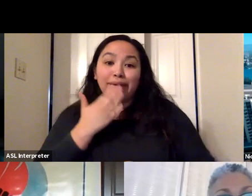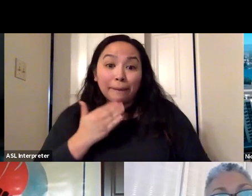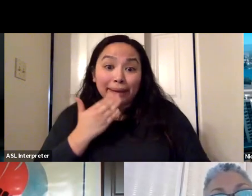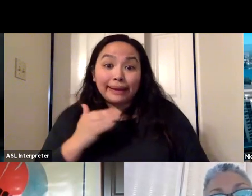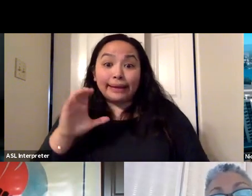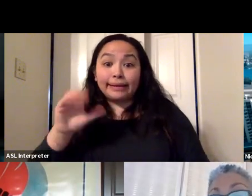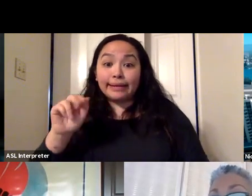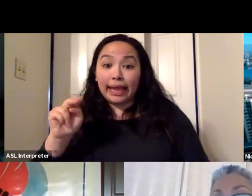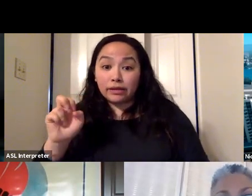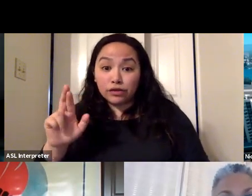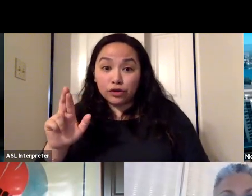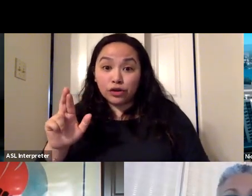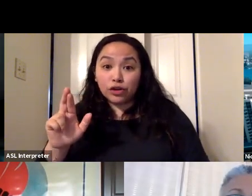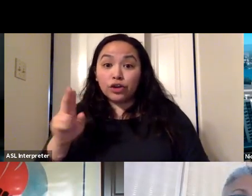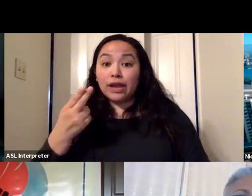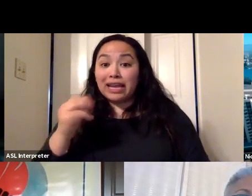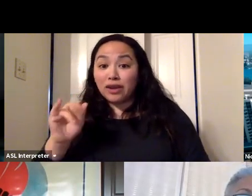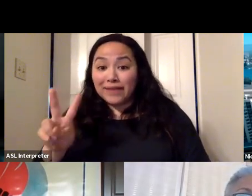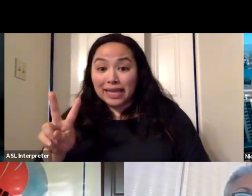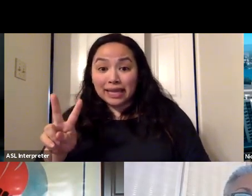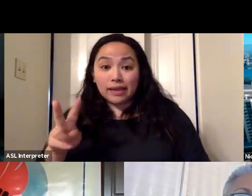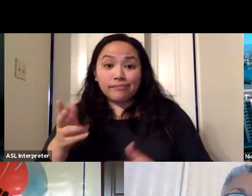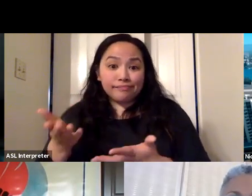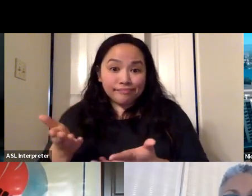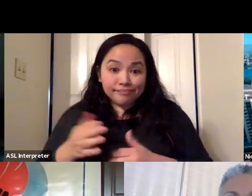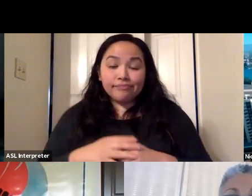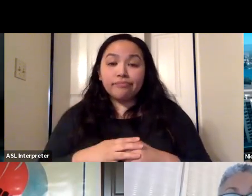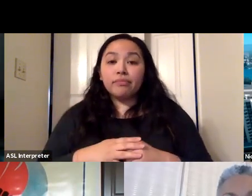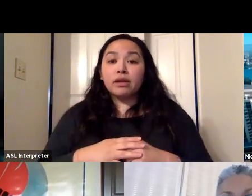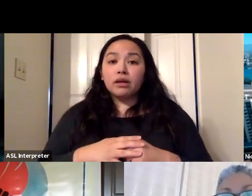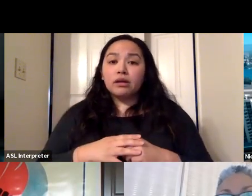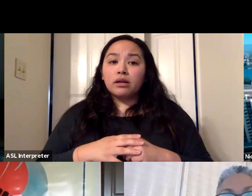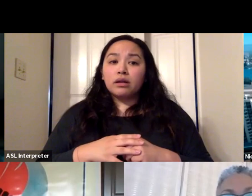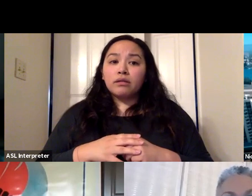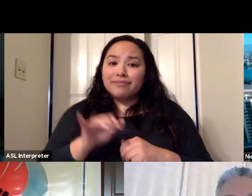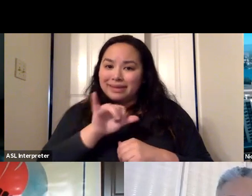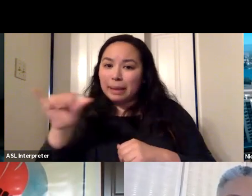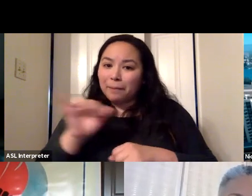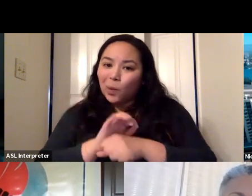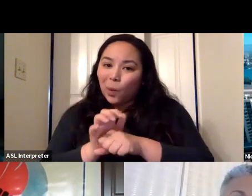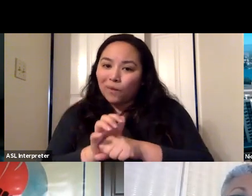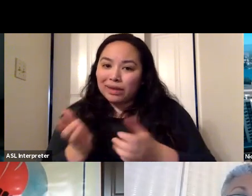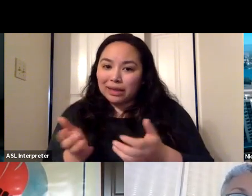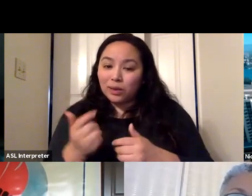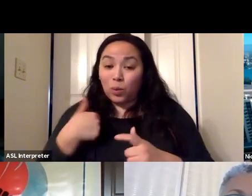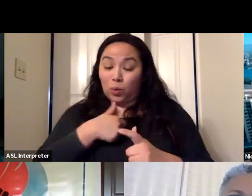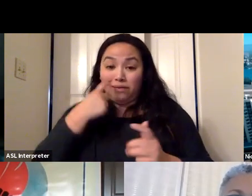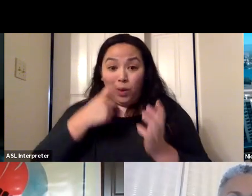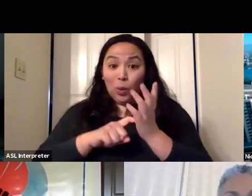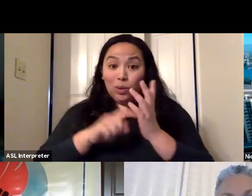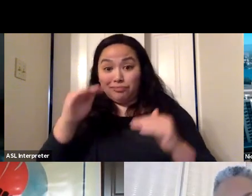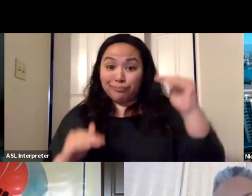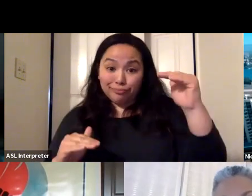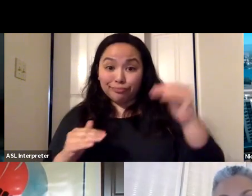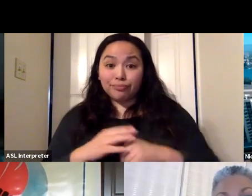cancers, like HIV. And so with COVID, we've also similarly seen these disparities. And so the